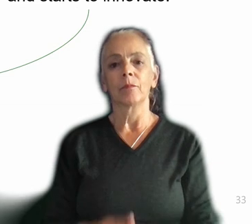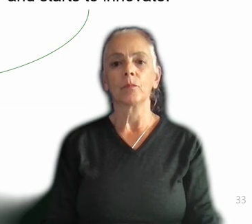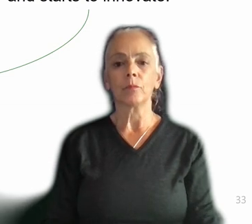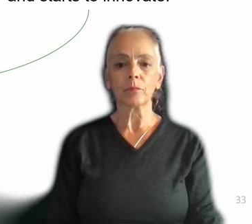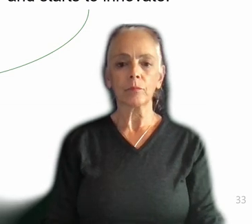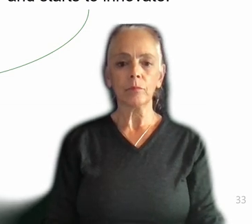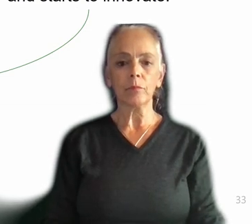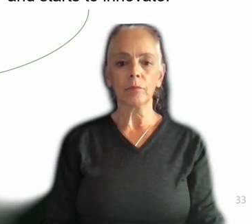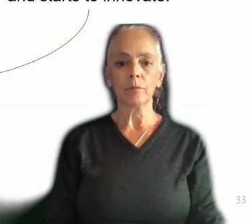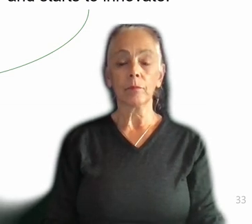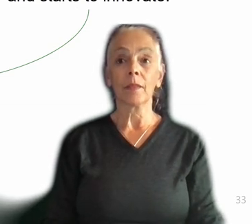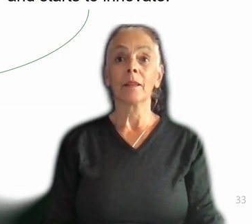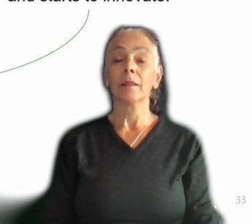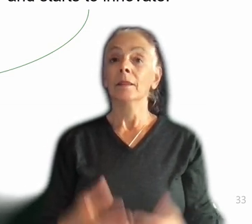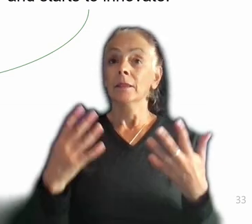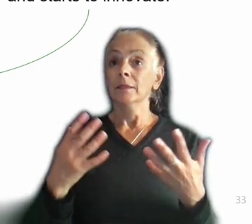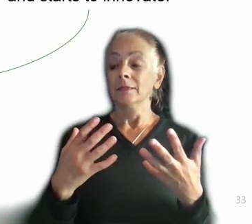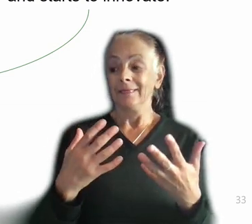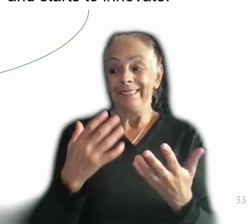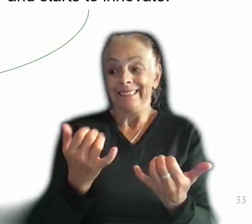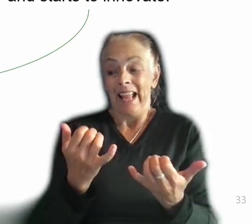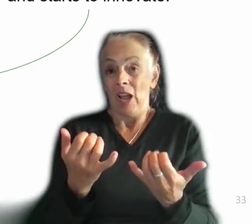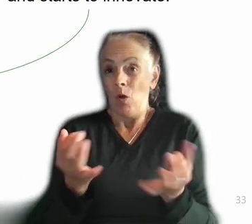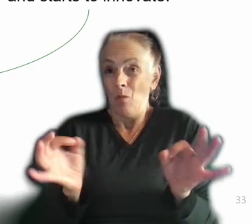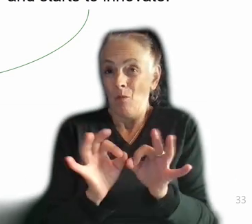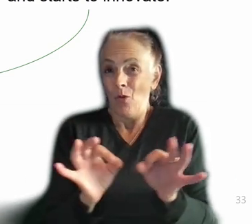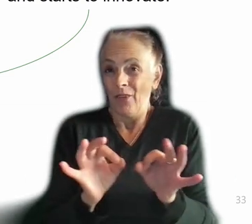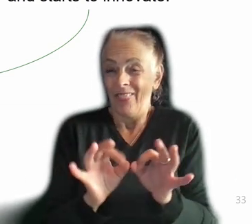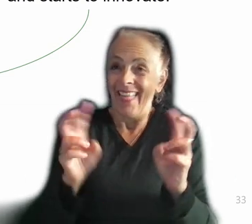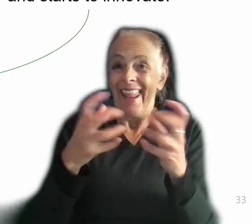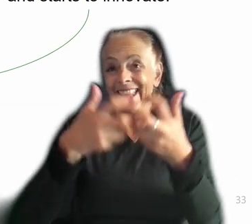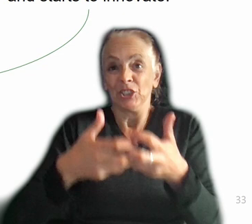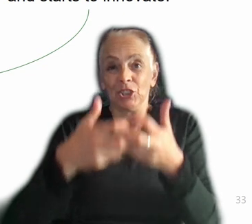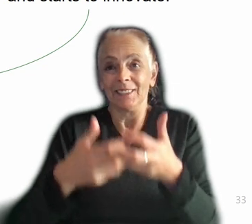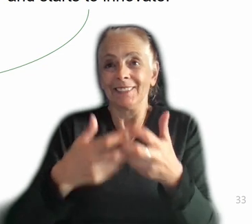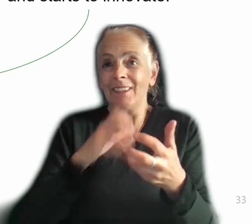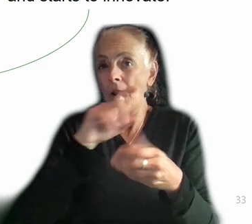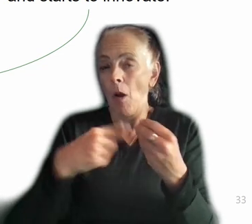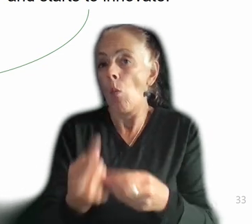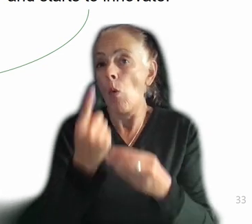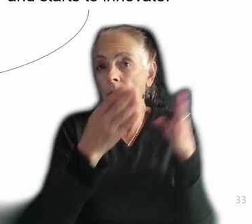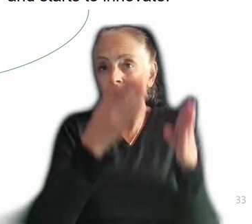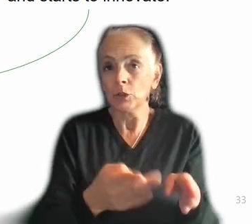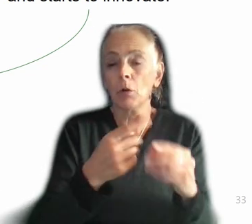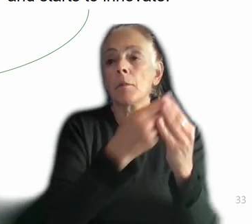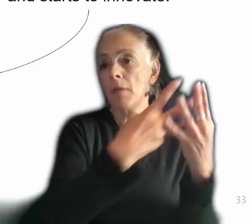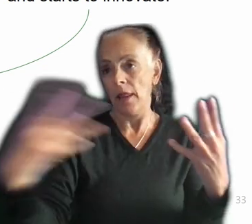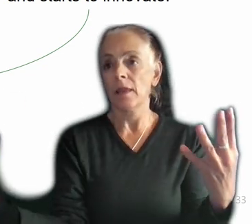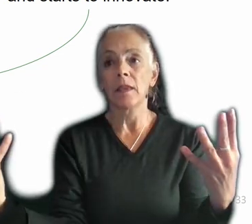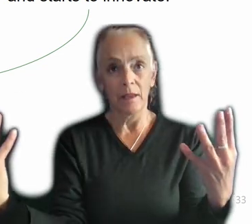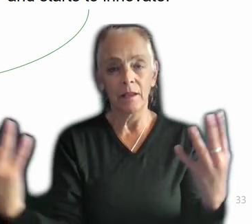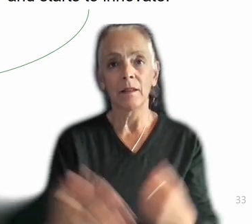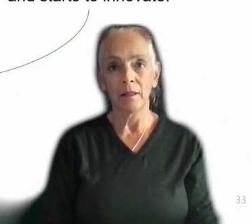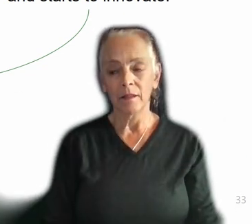The real trick to this engine is that it's not about one individual. It's about many individuals, right? An